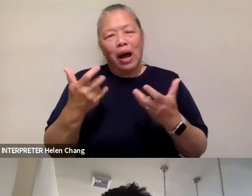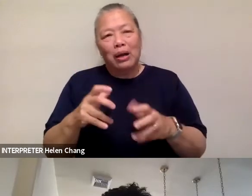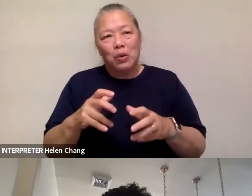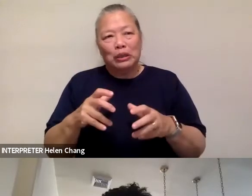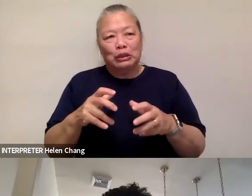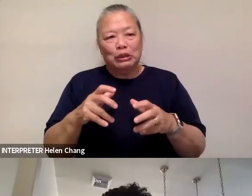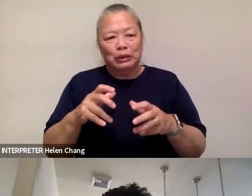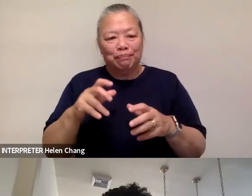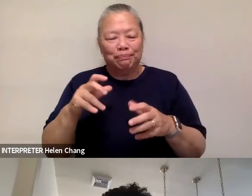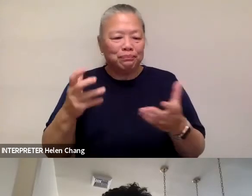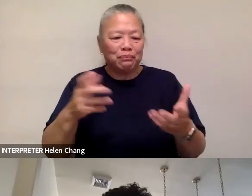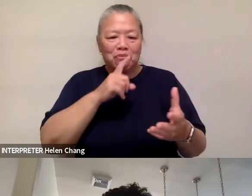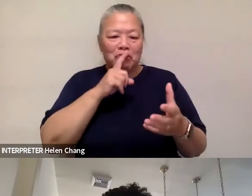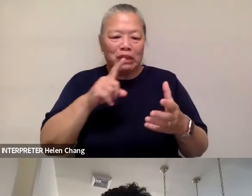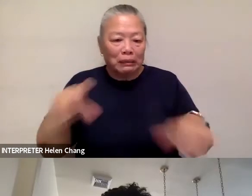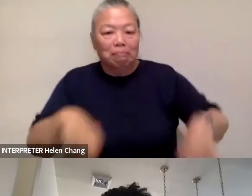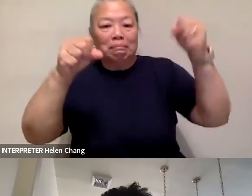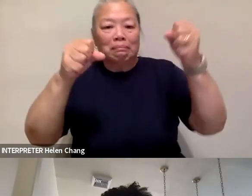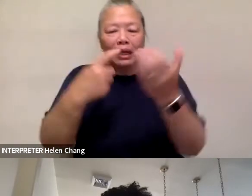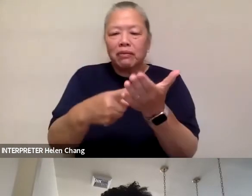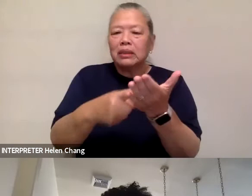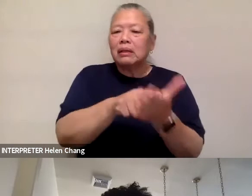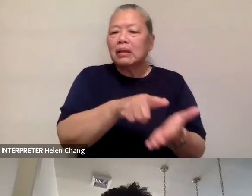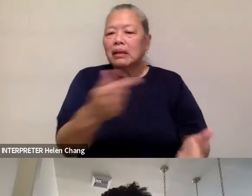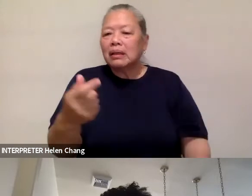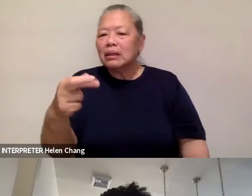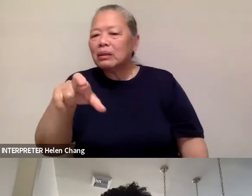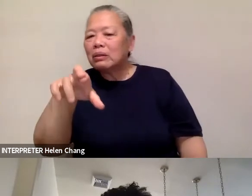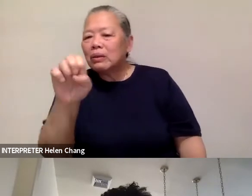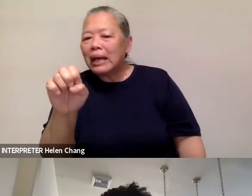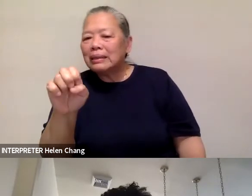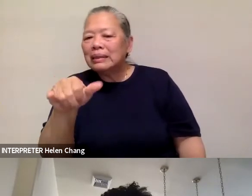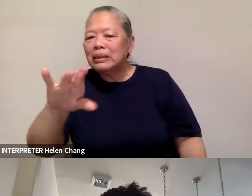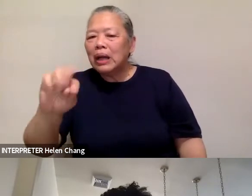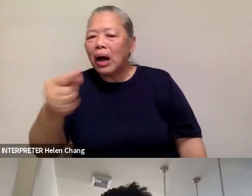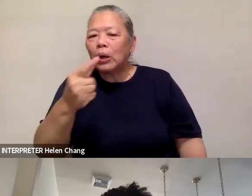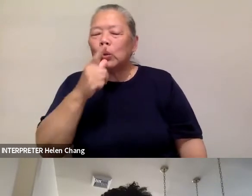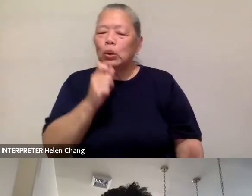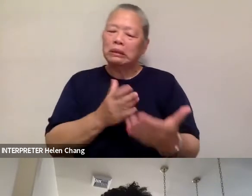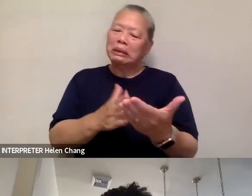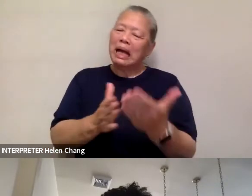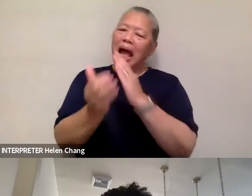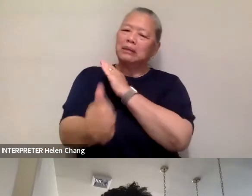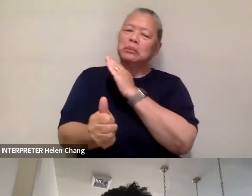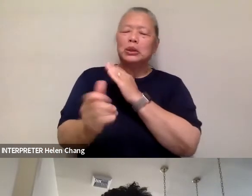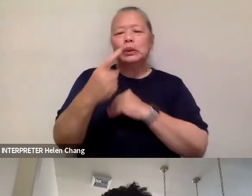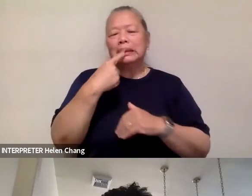it on to the lady, Grace Young, who's a culinary expert and can tell us many more than I can.